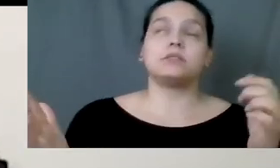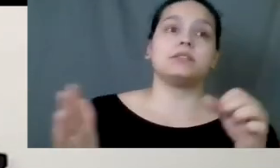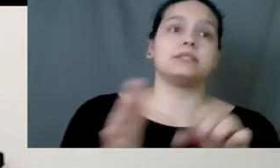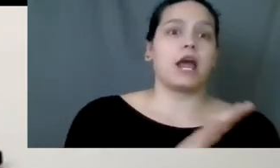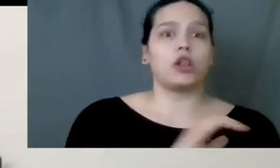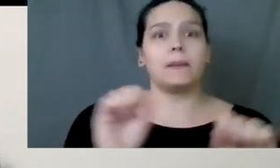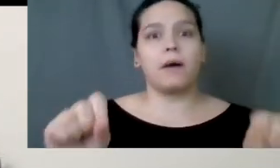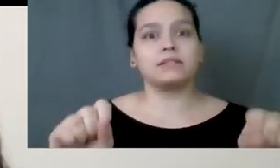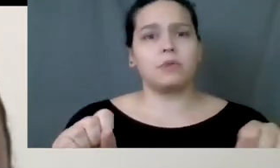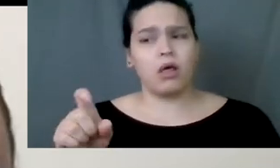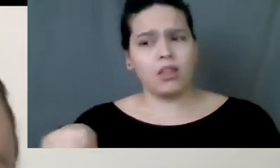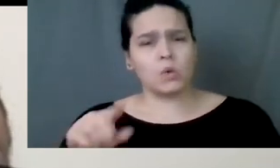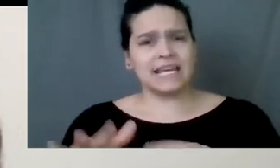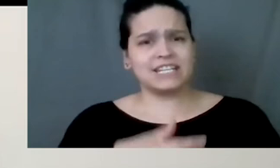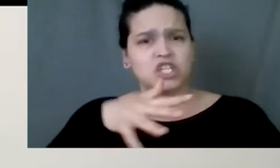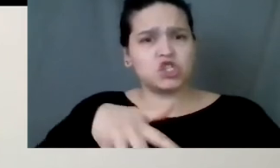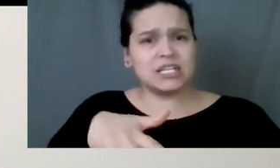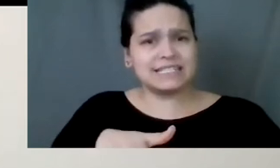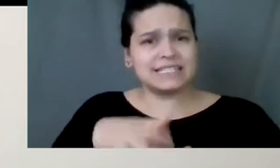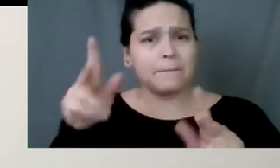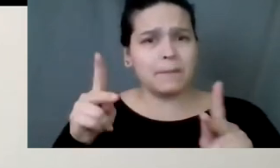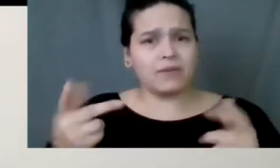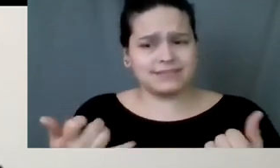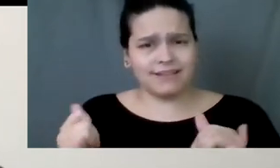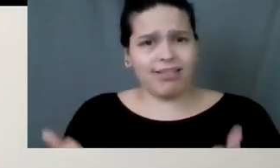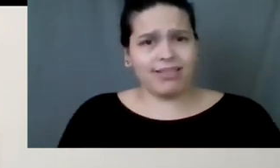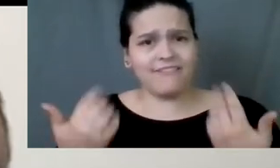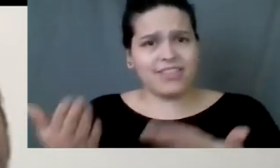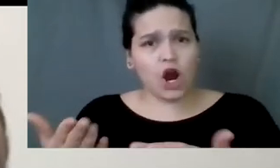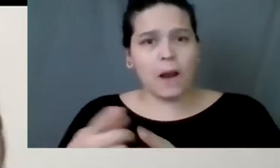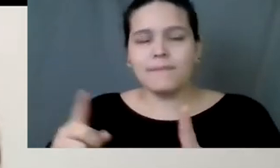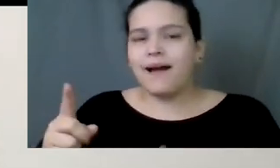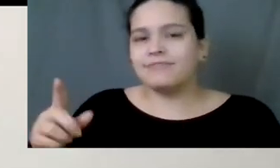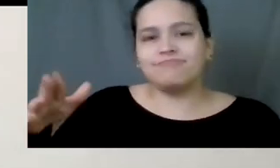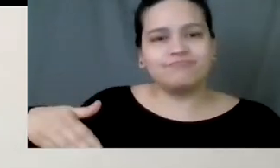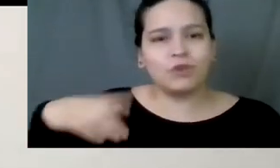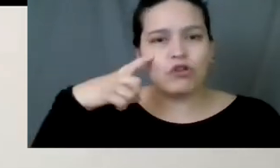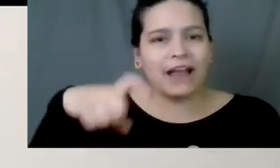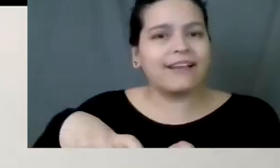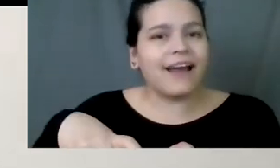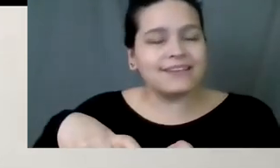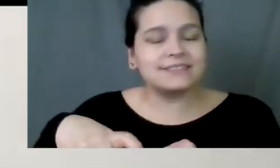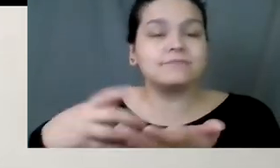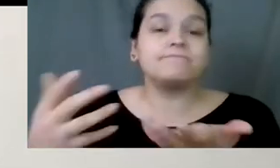possible that some of those indigenous people are still living on that land and they're just not being recognized.